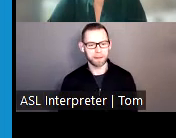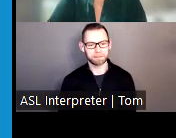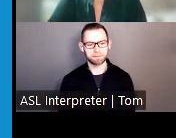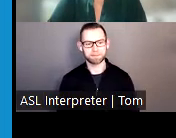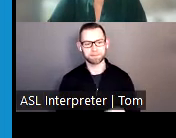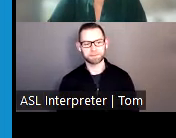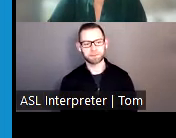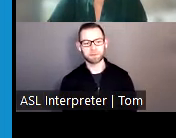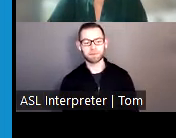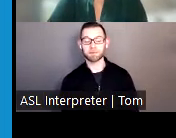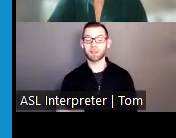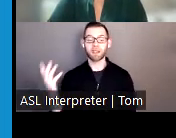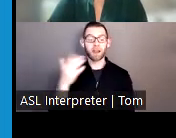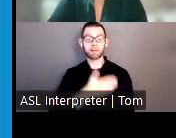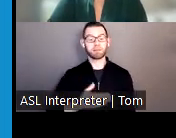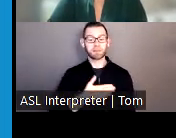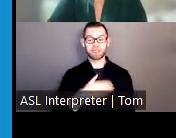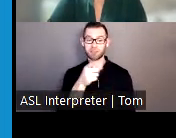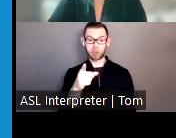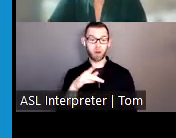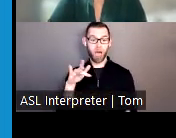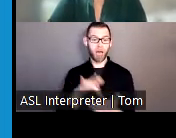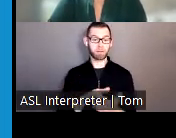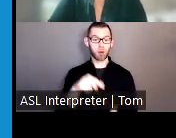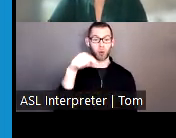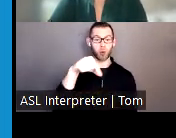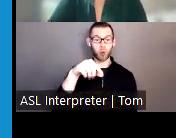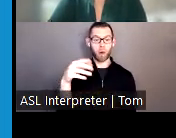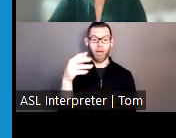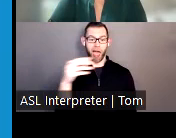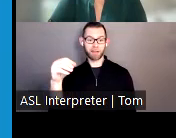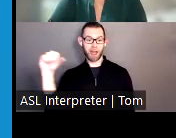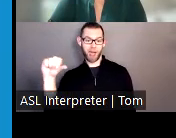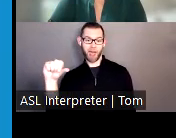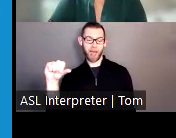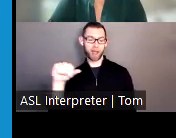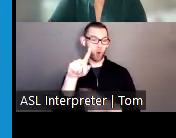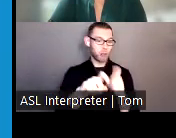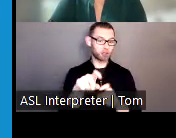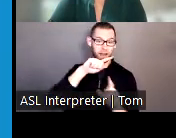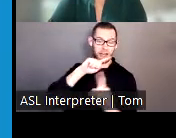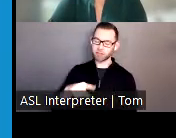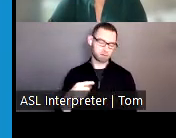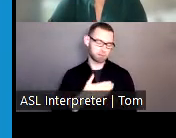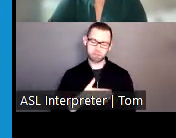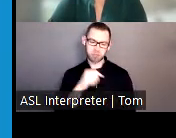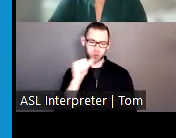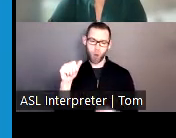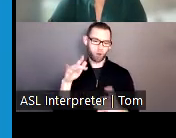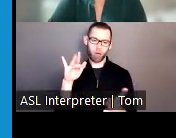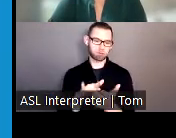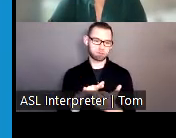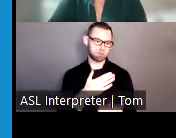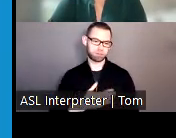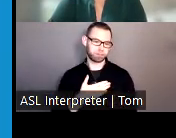Please do not use the Q&A to write your comment. If you have questions regarding anything I've said so far,